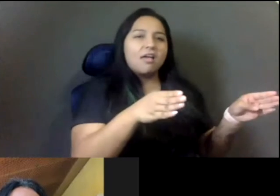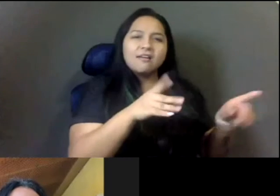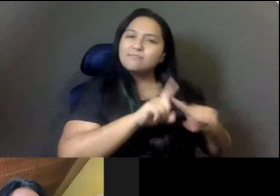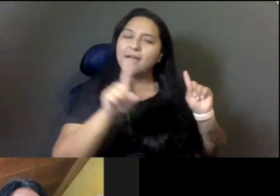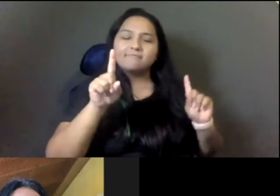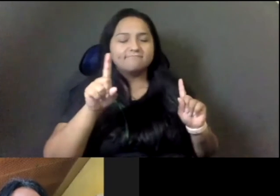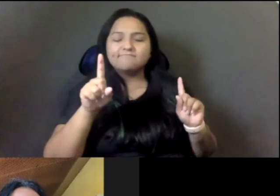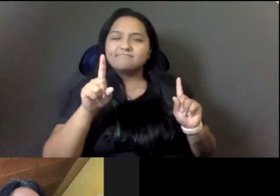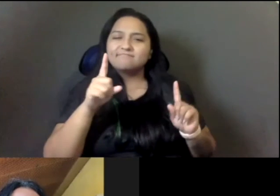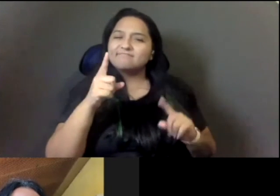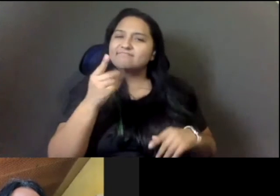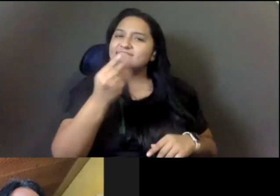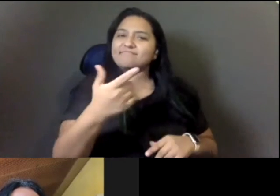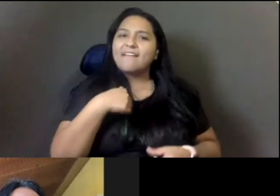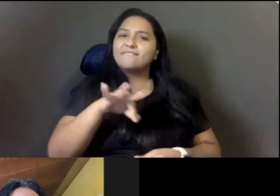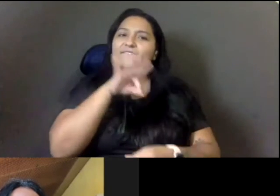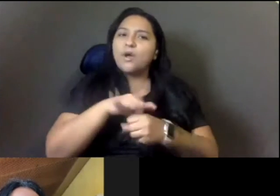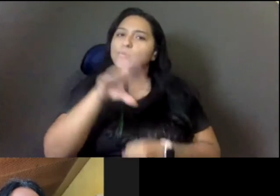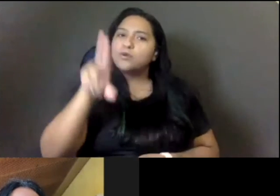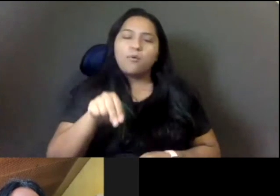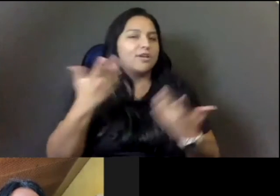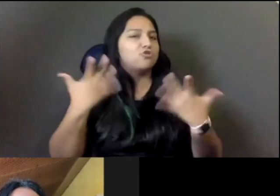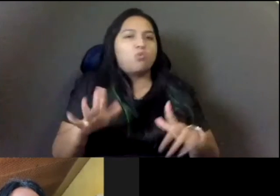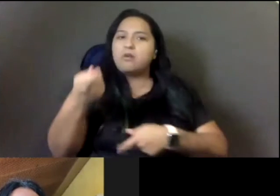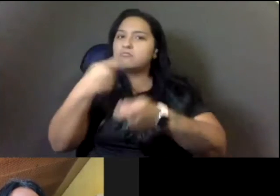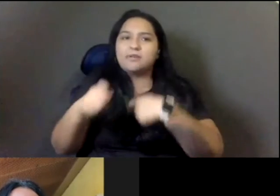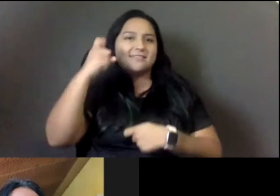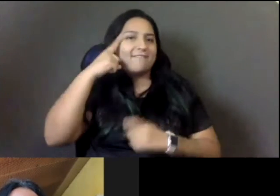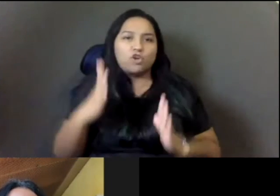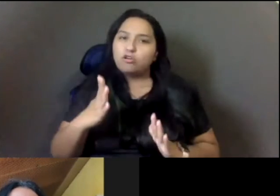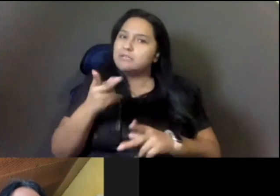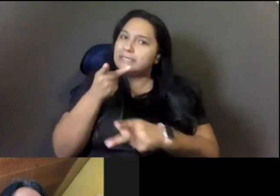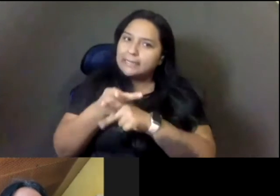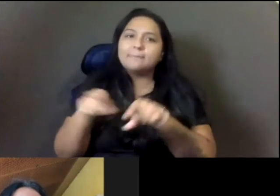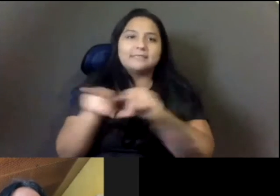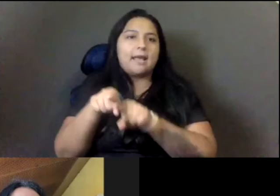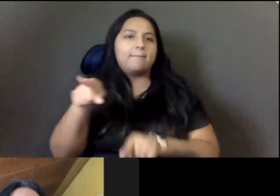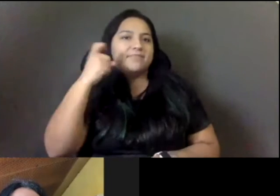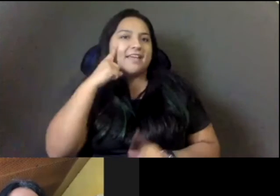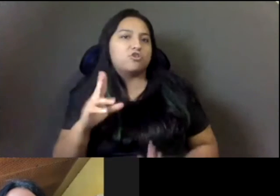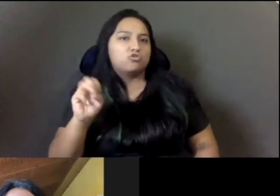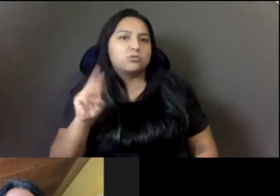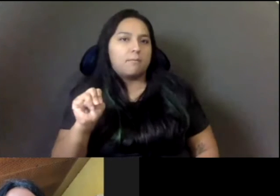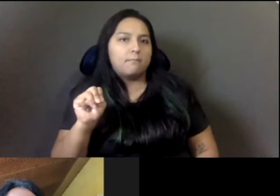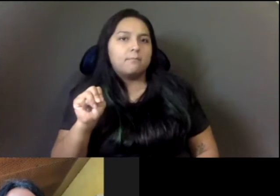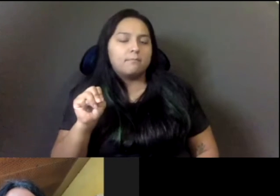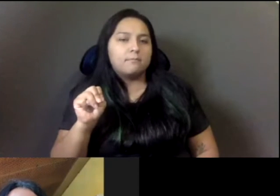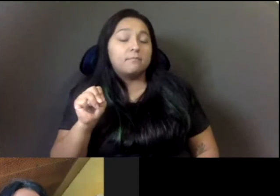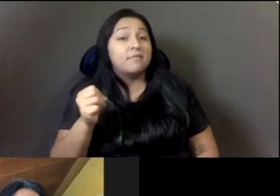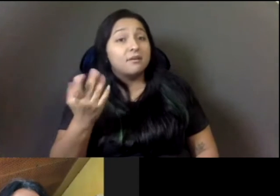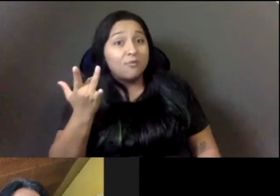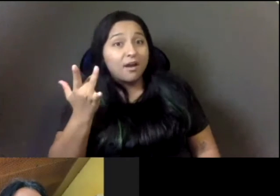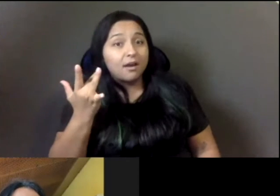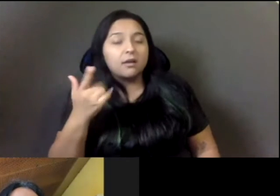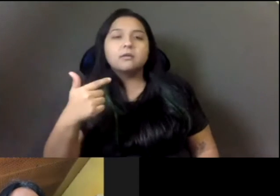and making sure that our governor, uh, continues to stay because let me tell you, you know, I ran as a community organizer